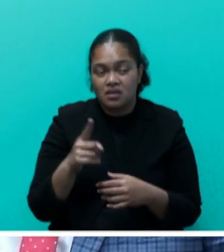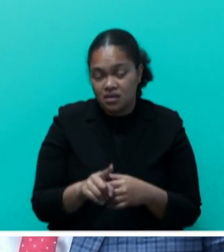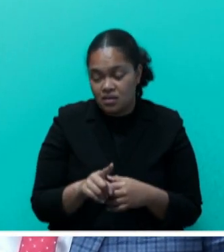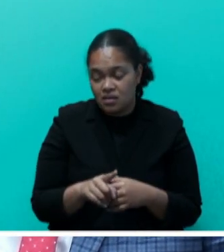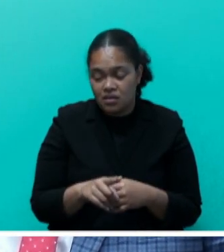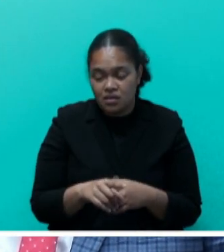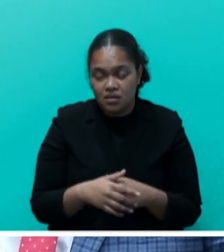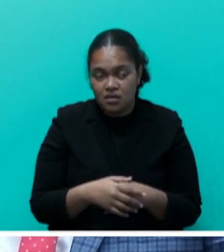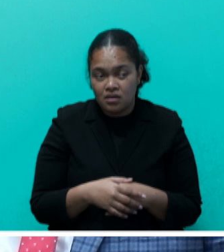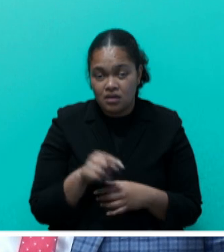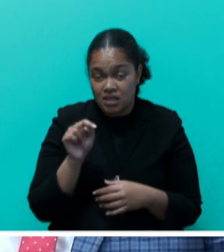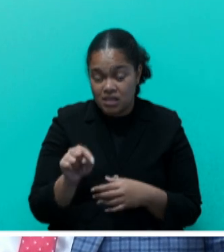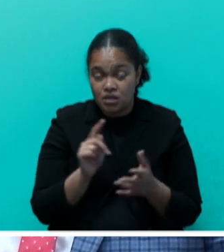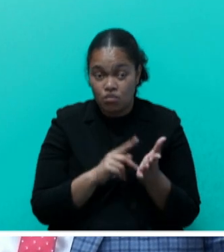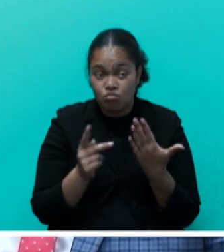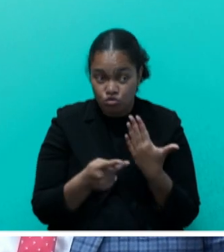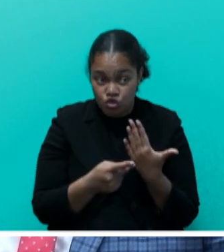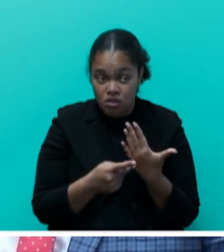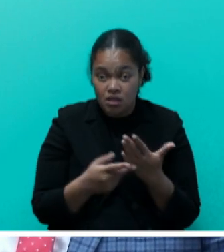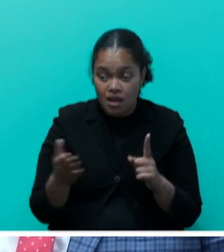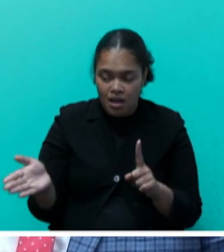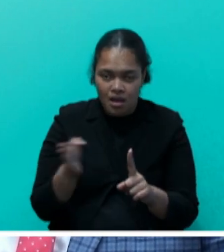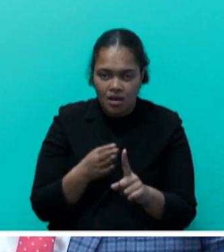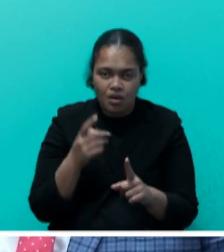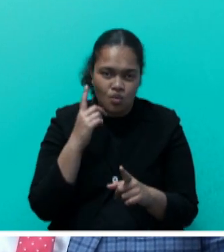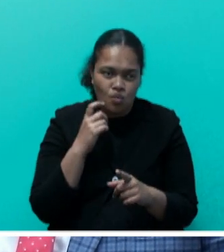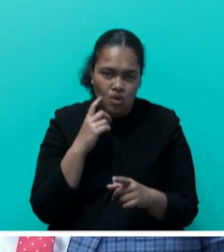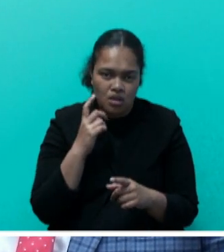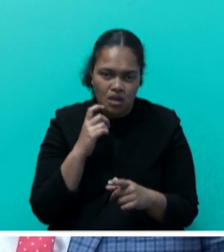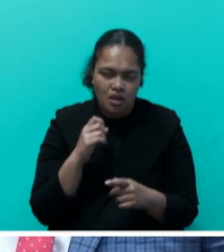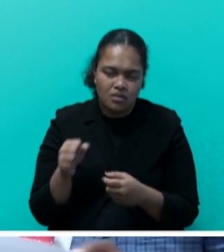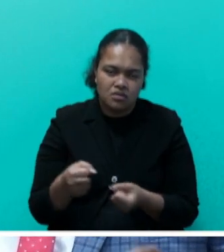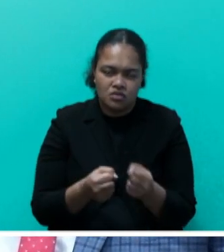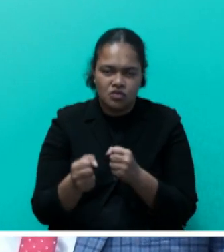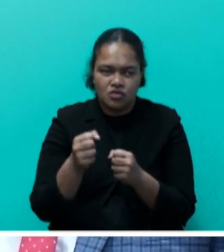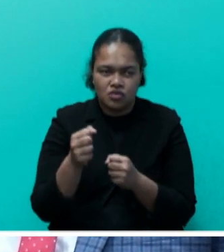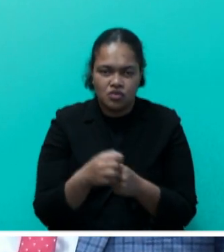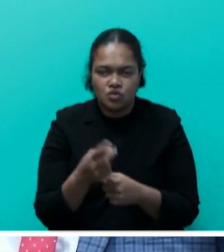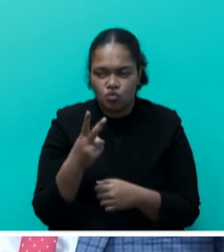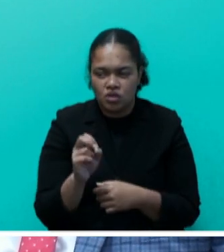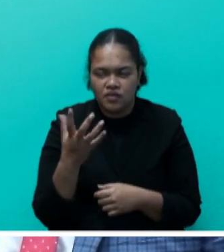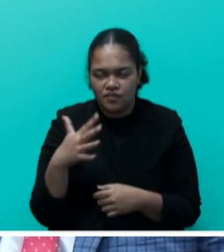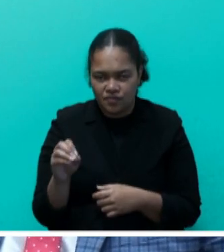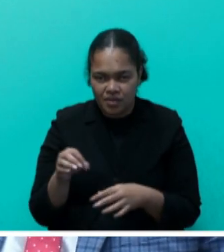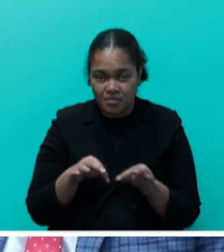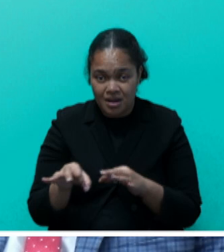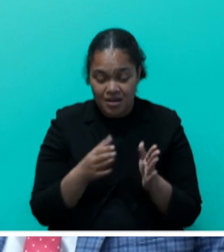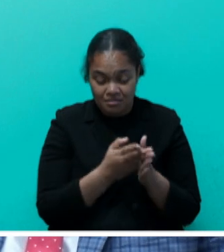these projects are aligned to the water sector strategy. 2050, the